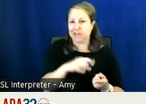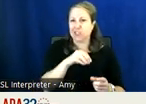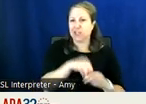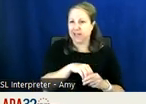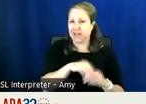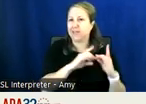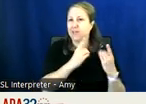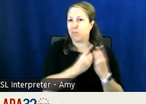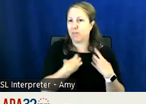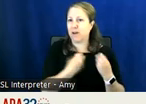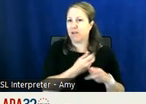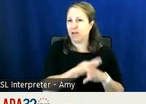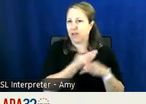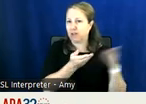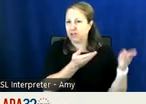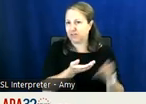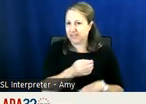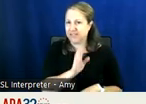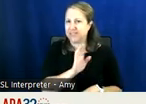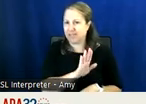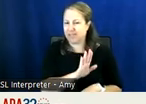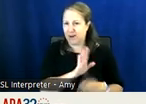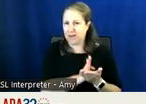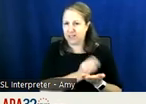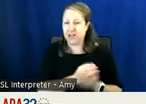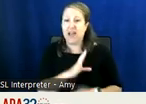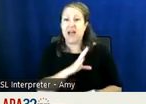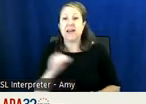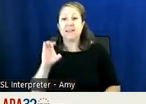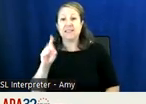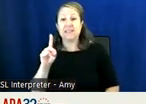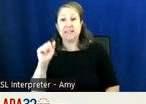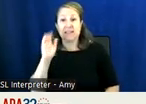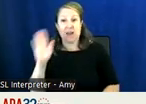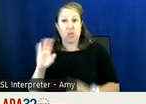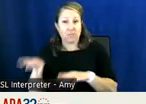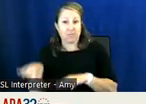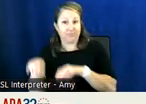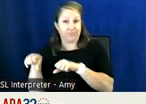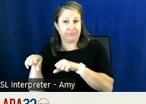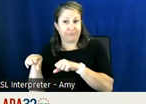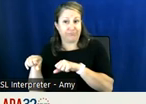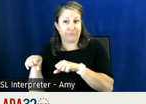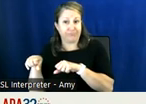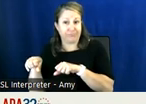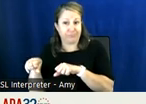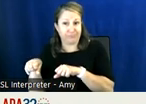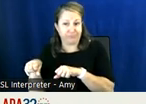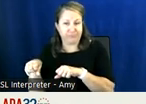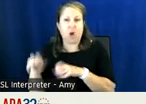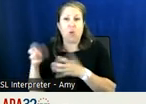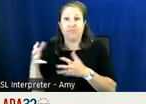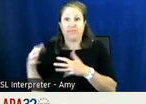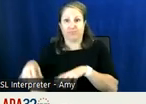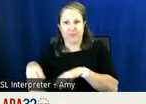services budget um as well and cda will assume effective july 1st has assumed not will um responsibility